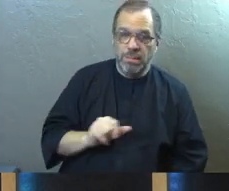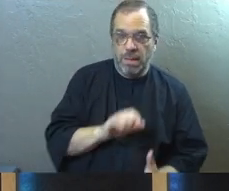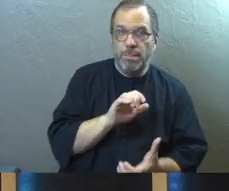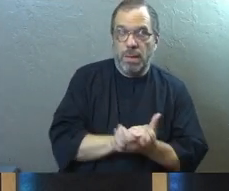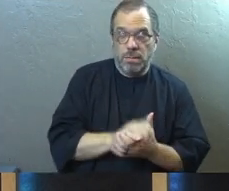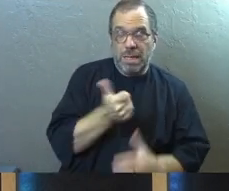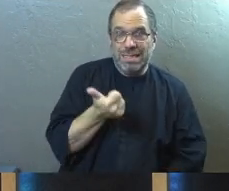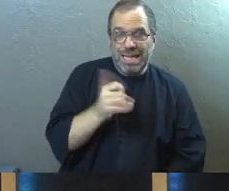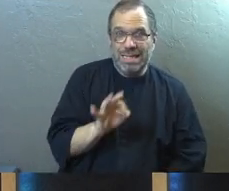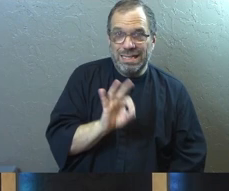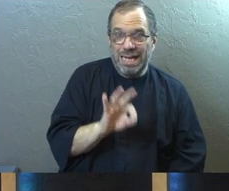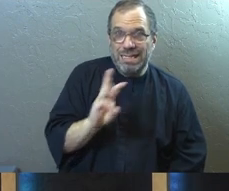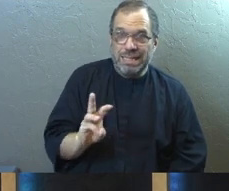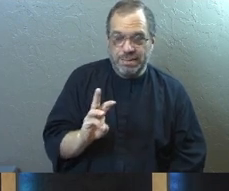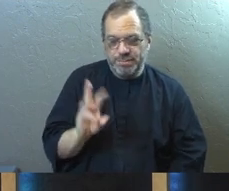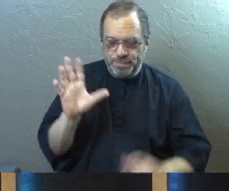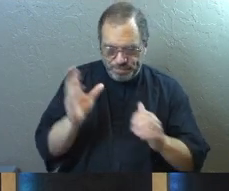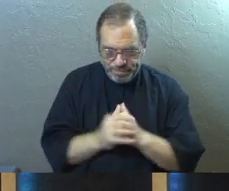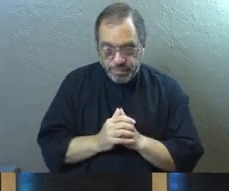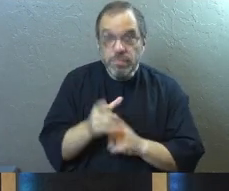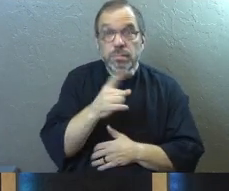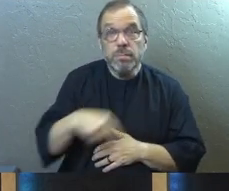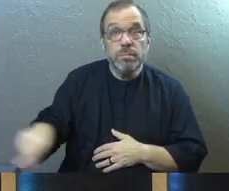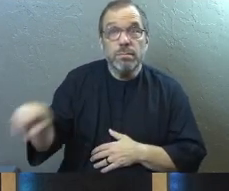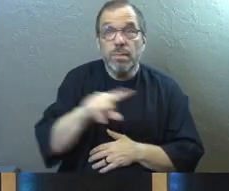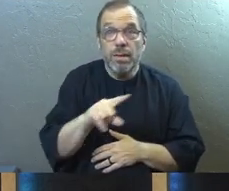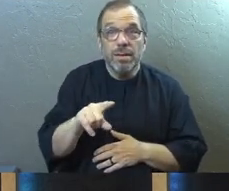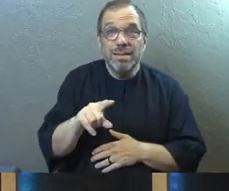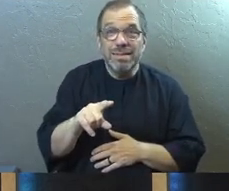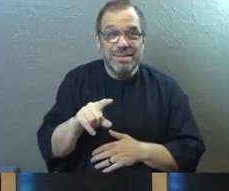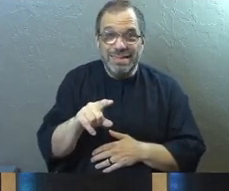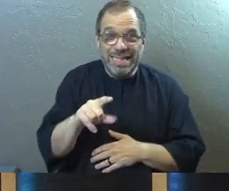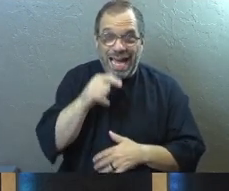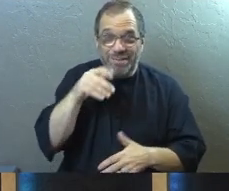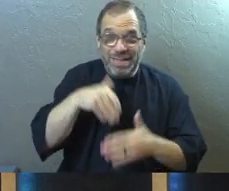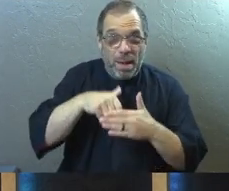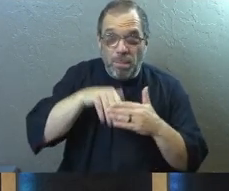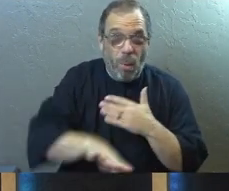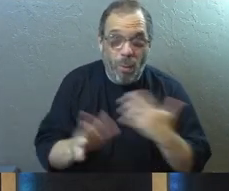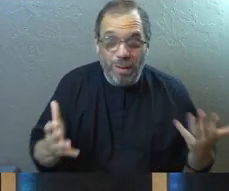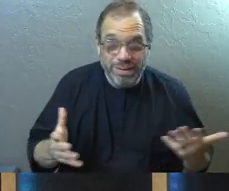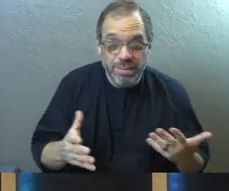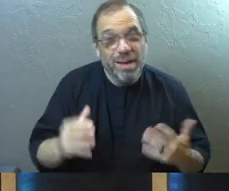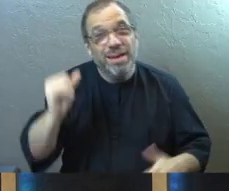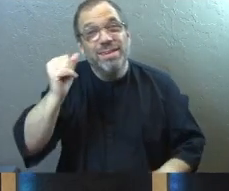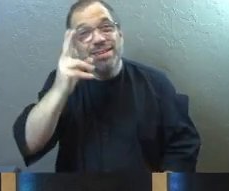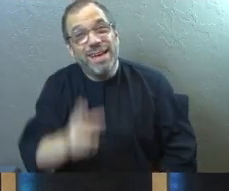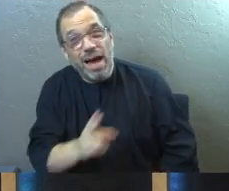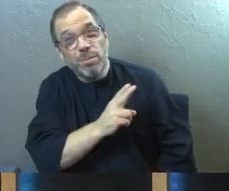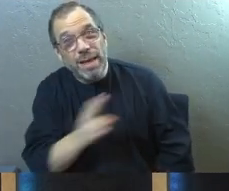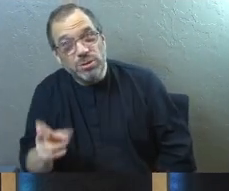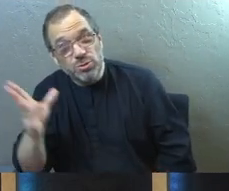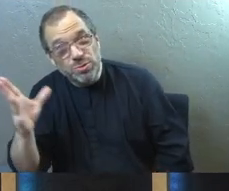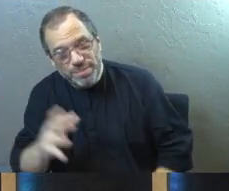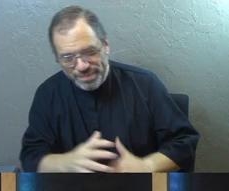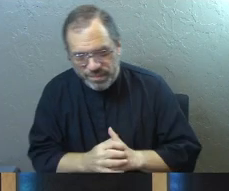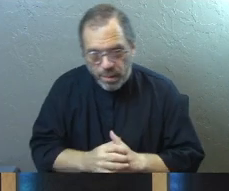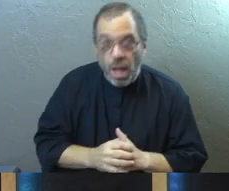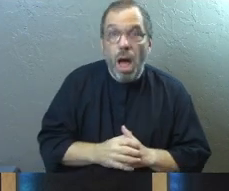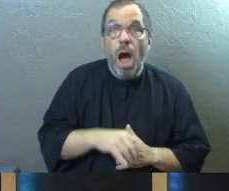We got married in 1996. And some of you guys weren't even born then. God bless you. But, um,